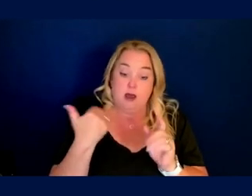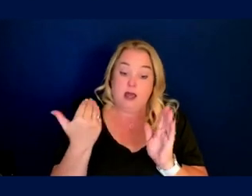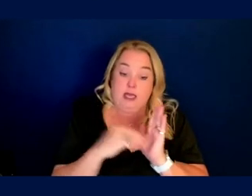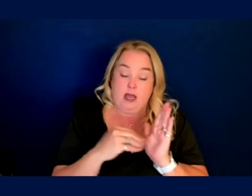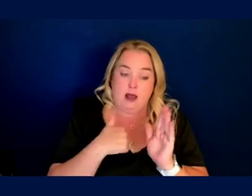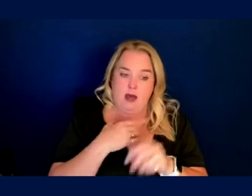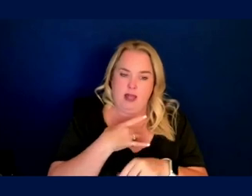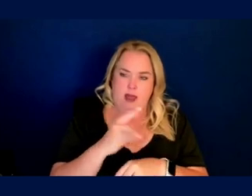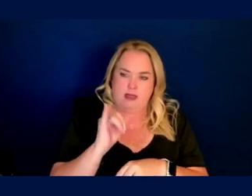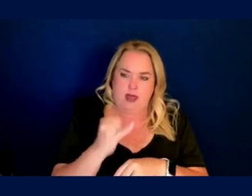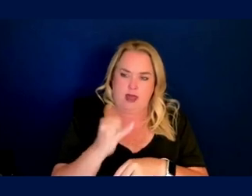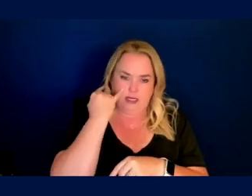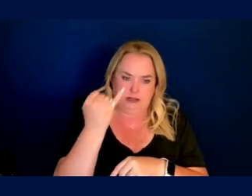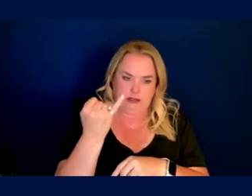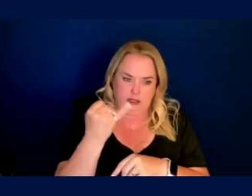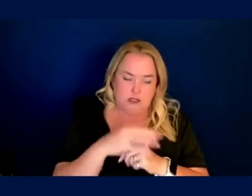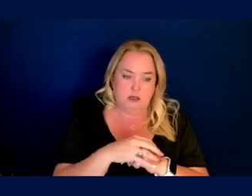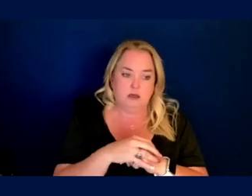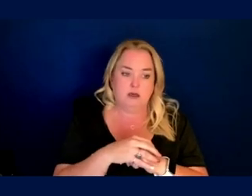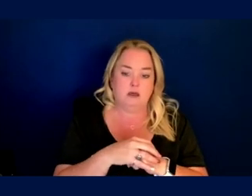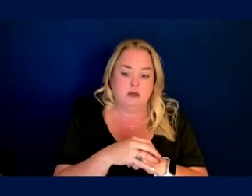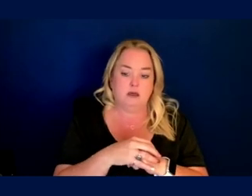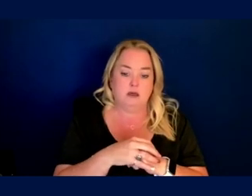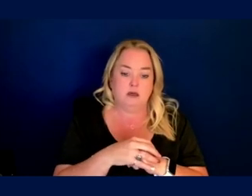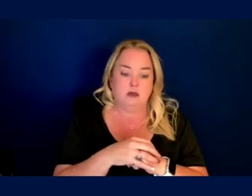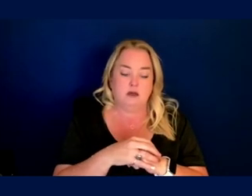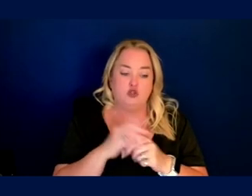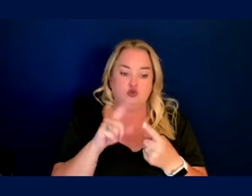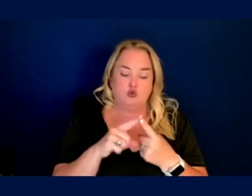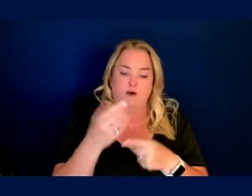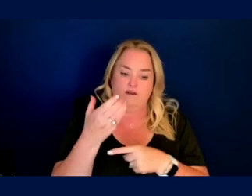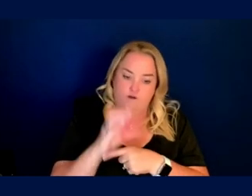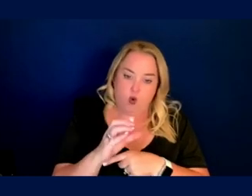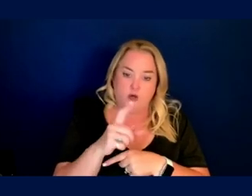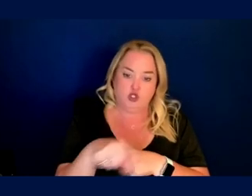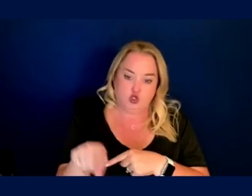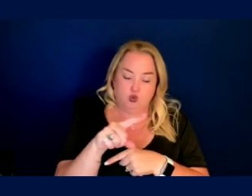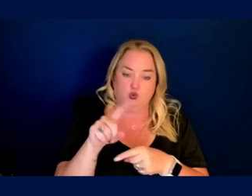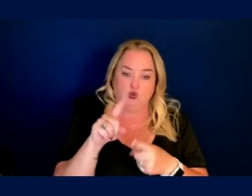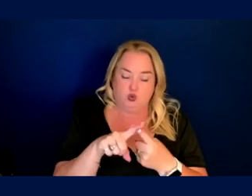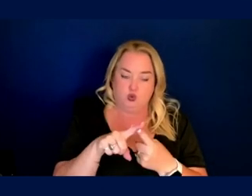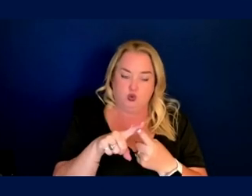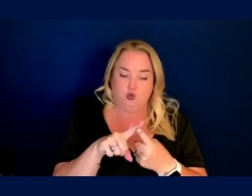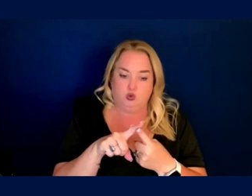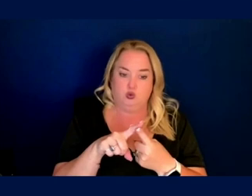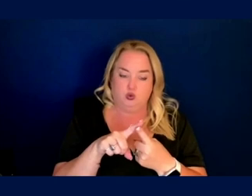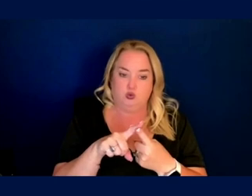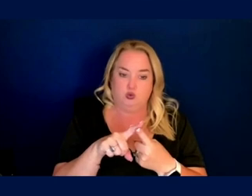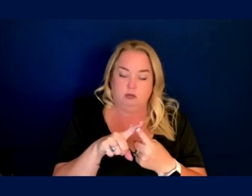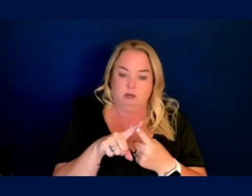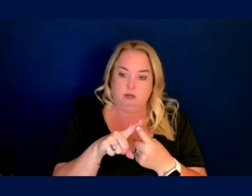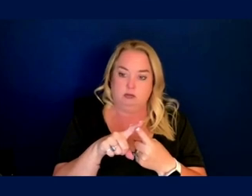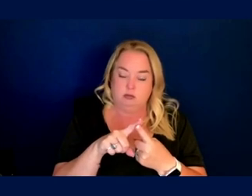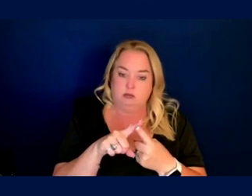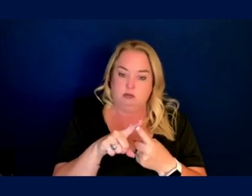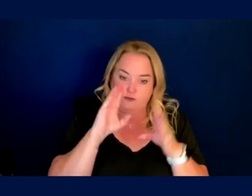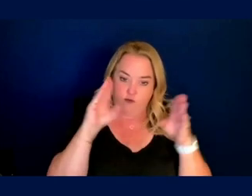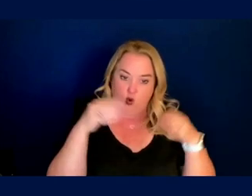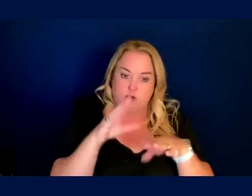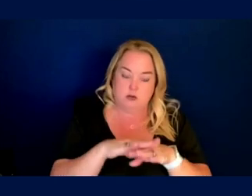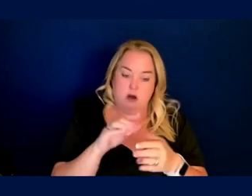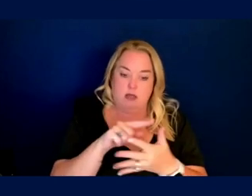having to explicit forcing you to explicitly address some things because